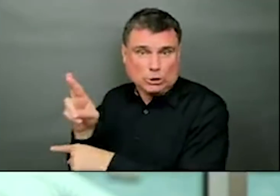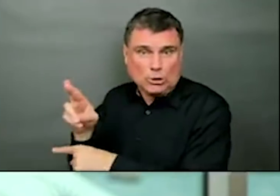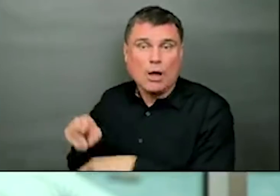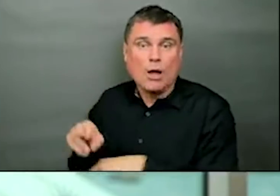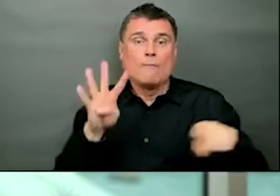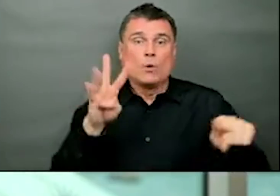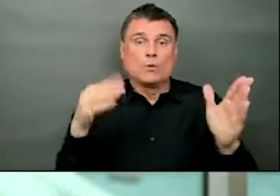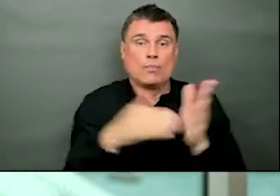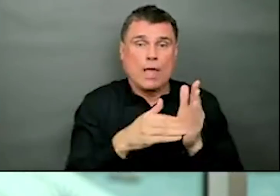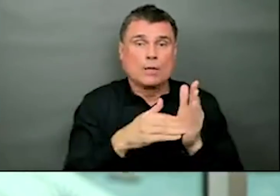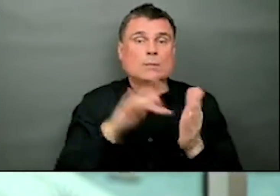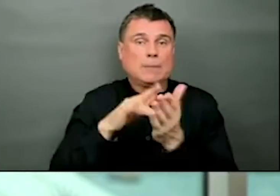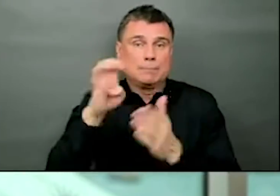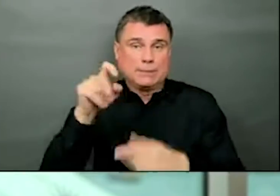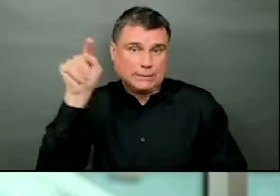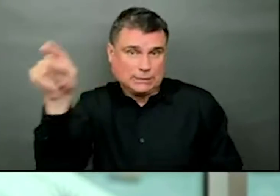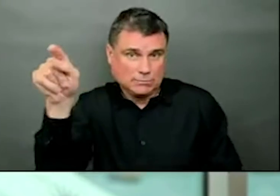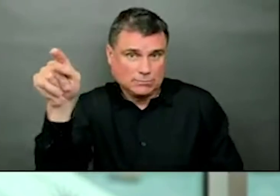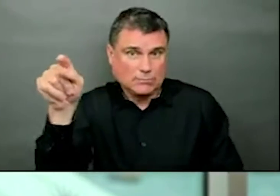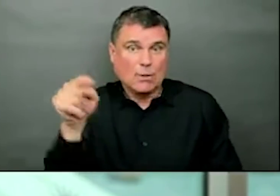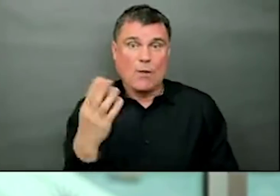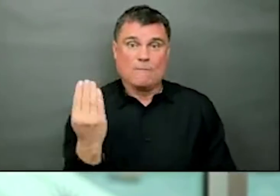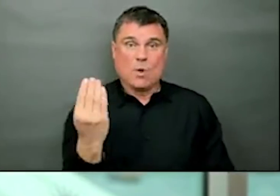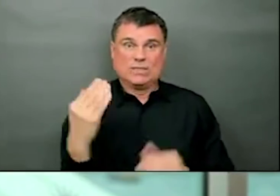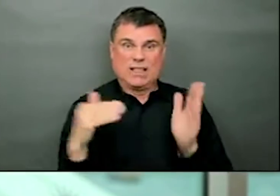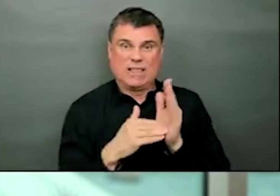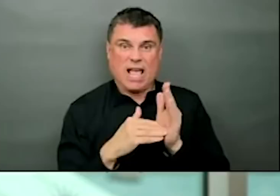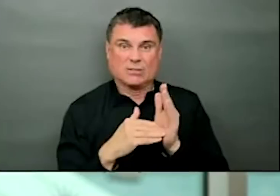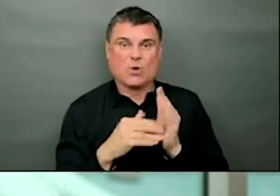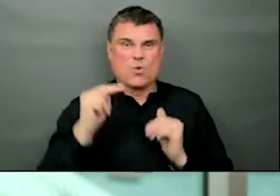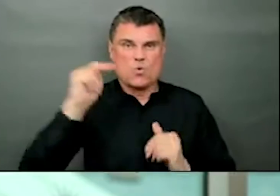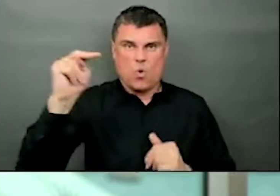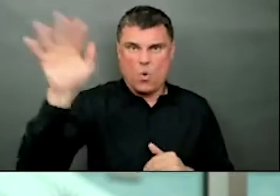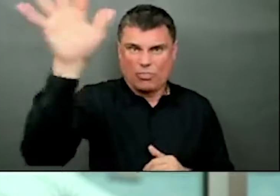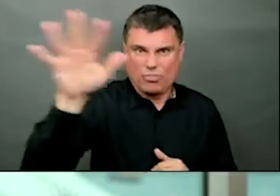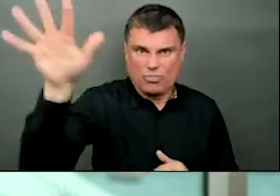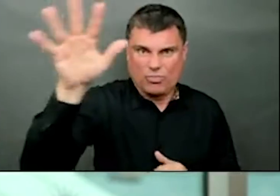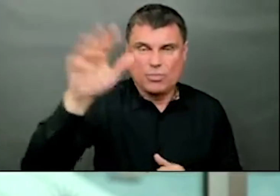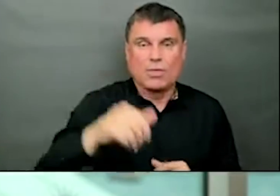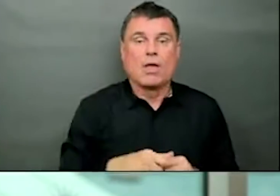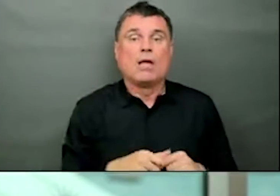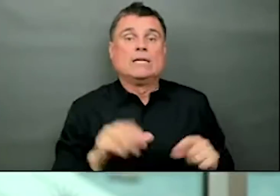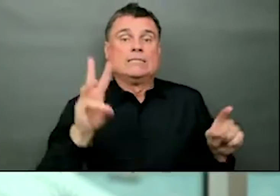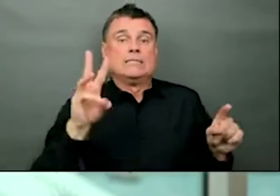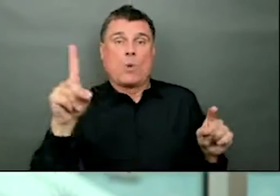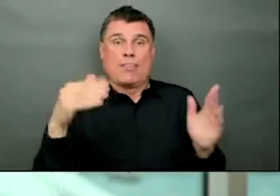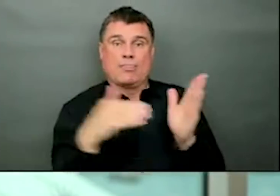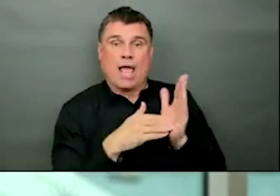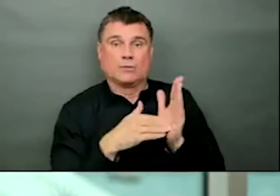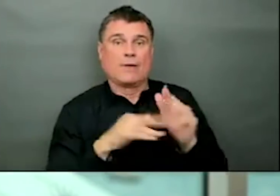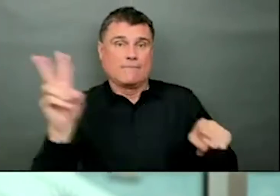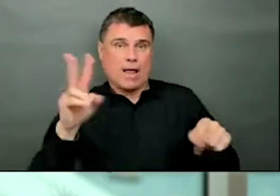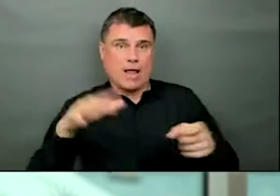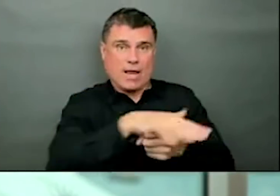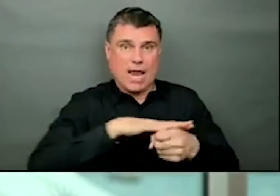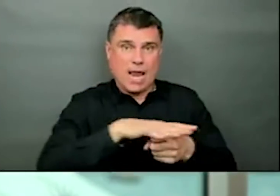interior health, 14,656 in northern health, 61,191 in